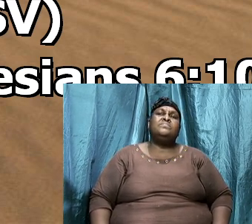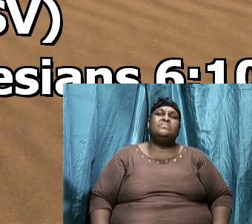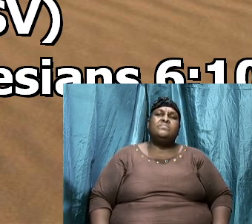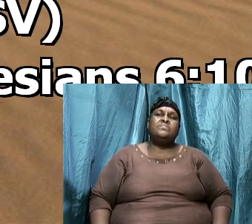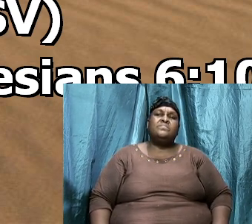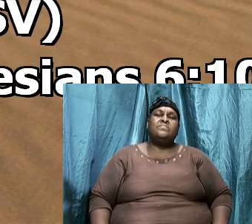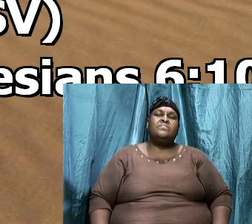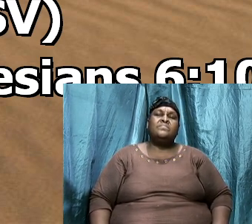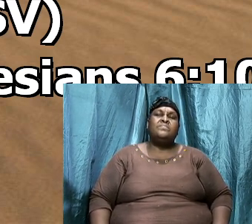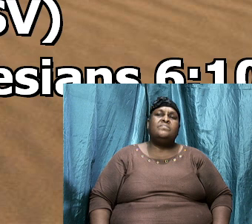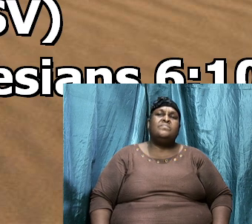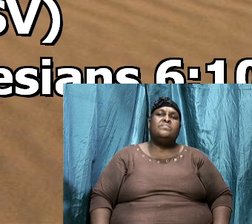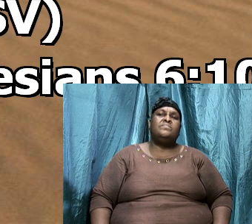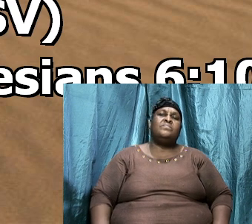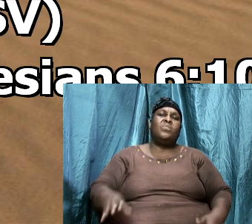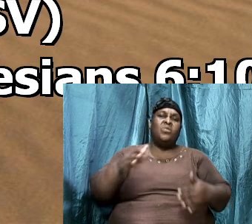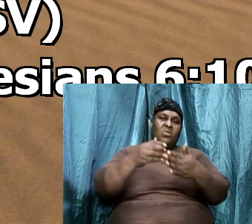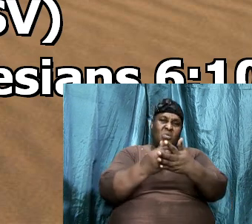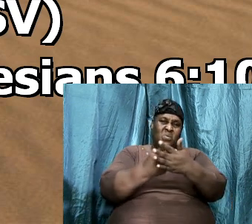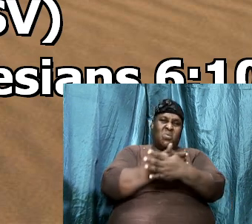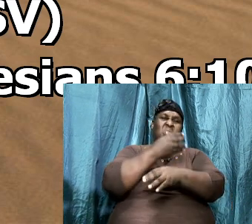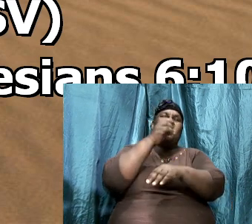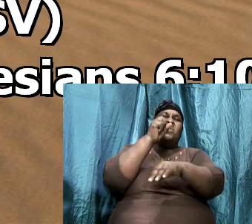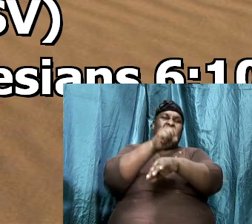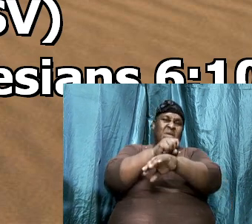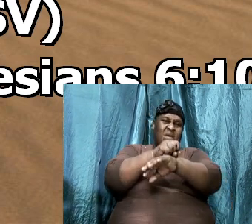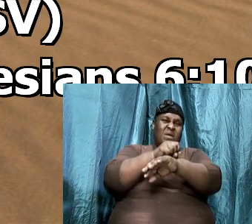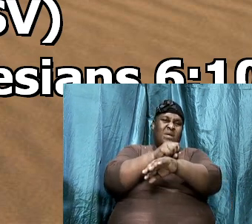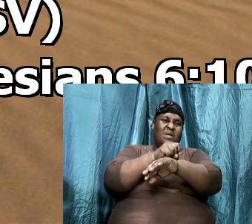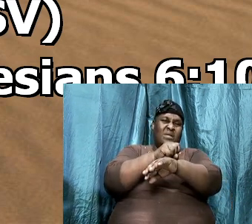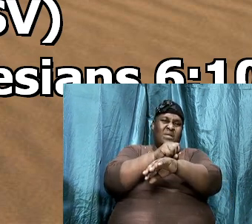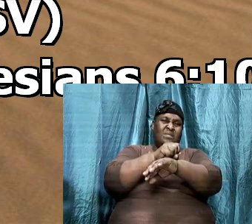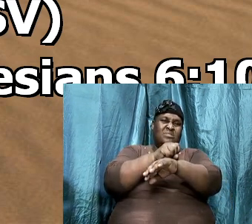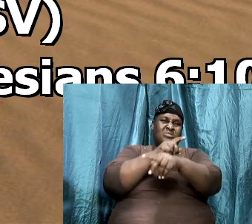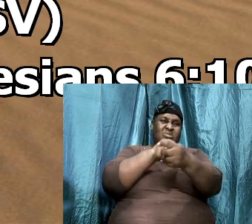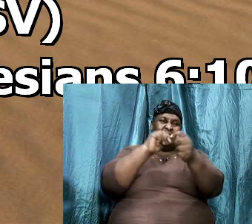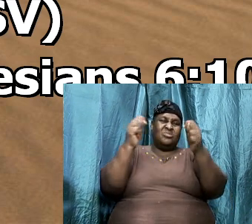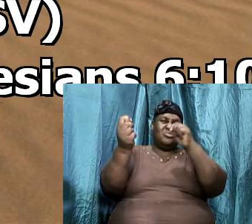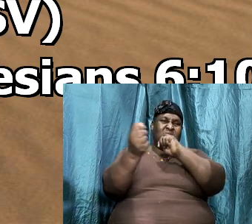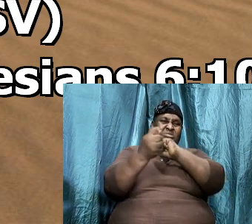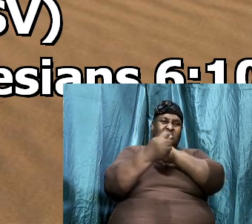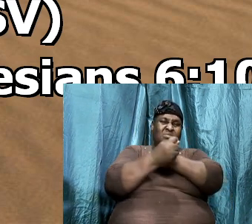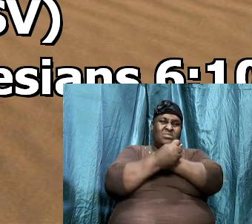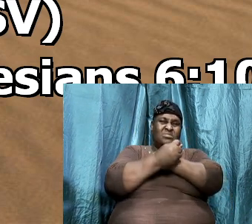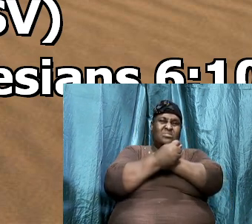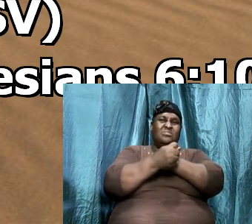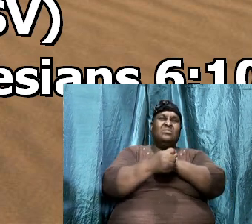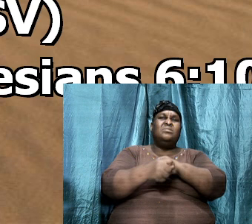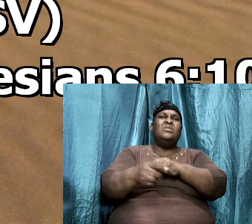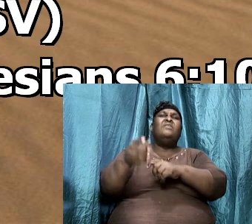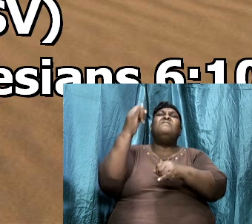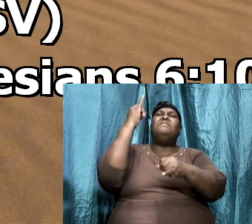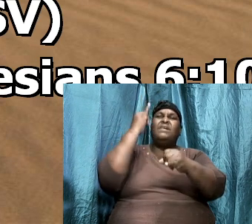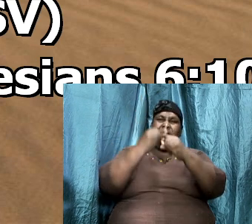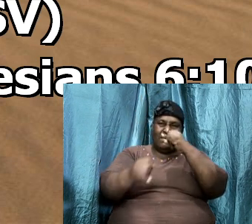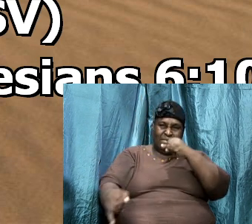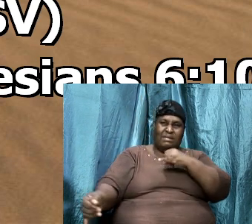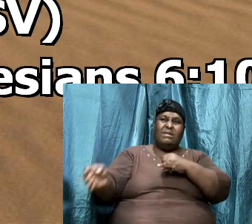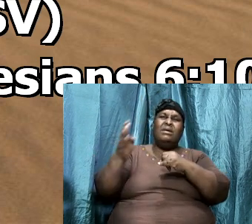New English Translation. Right? It says, Finally,